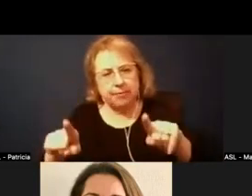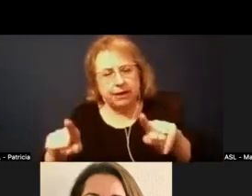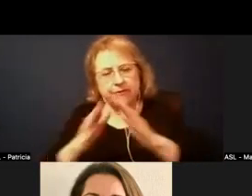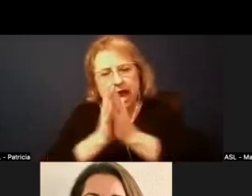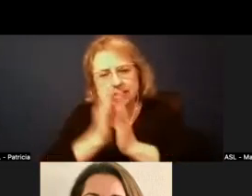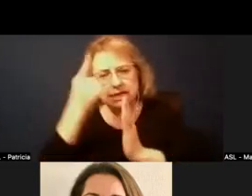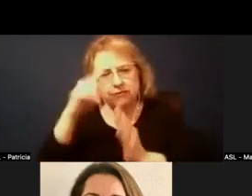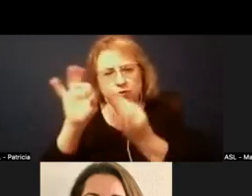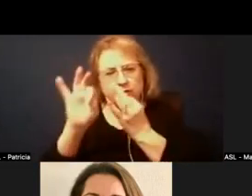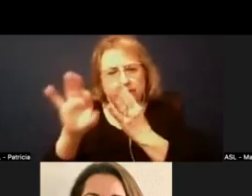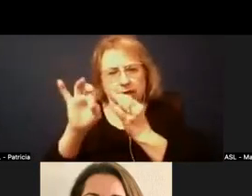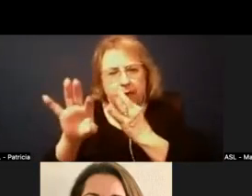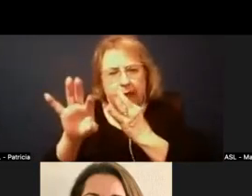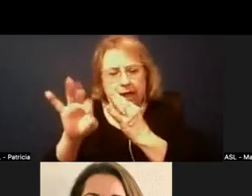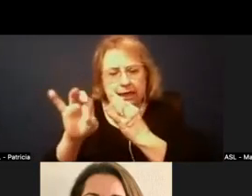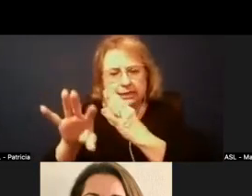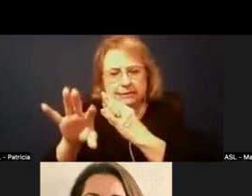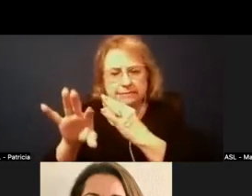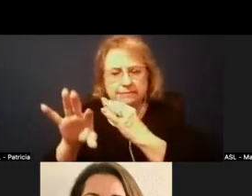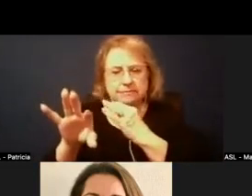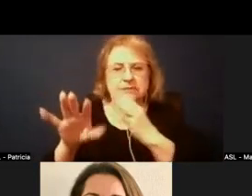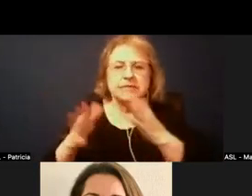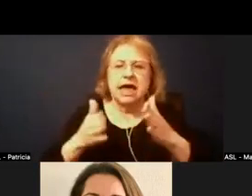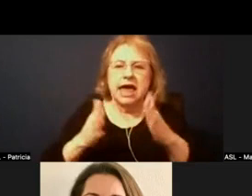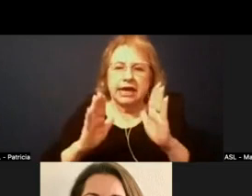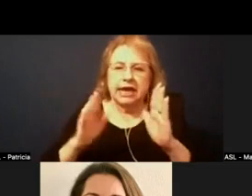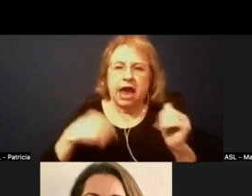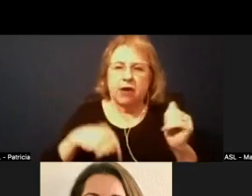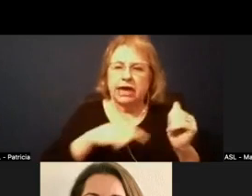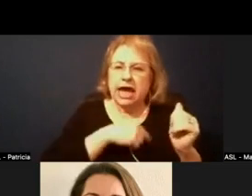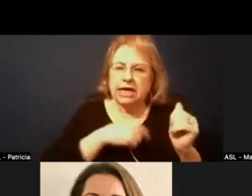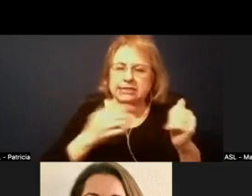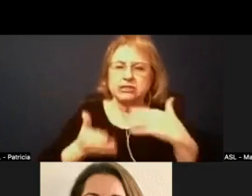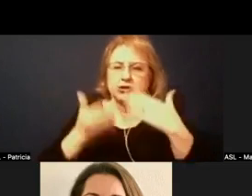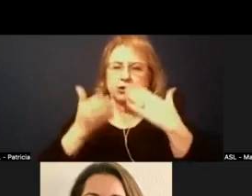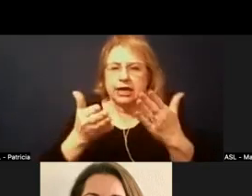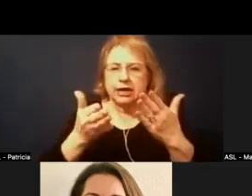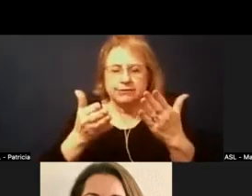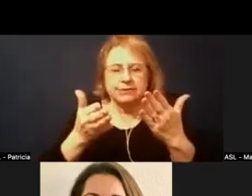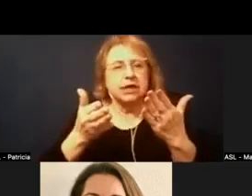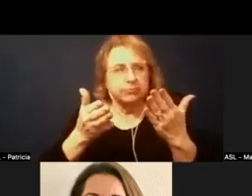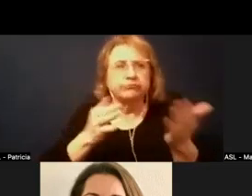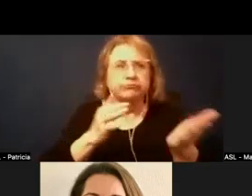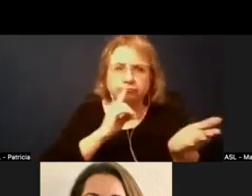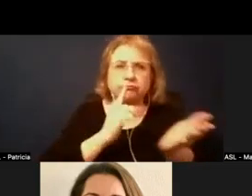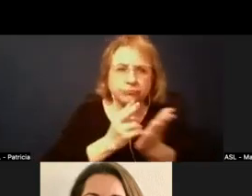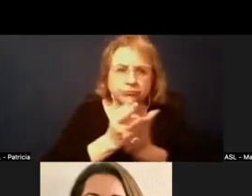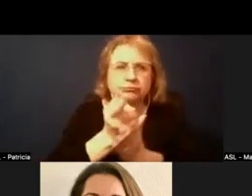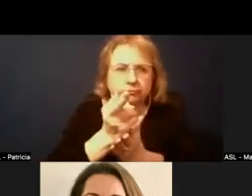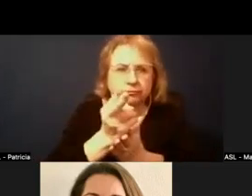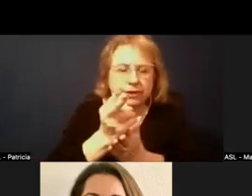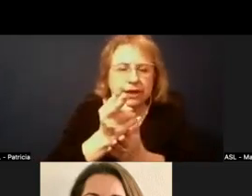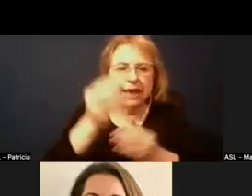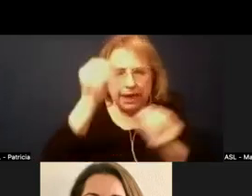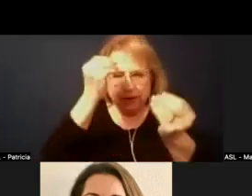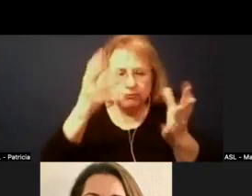feedback and allowing for us to give some genuine input into the upcoming plans. And so